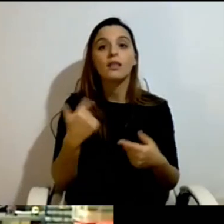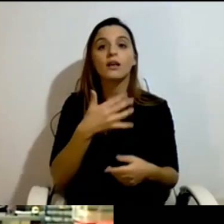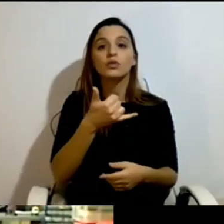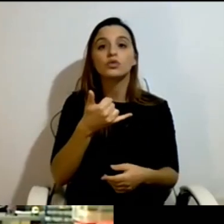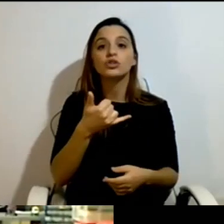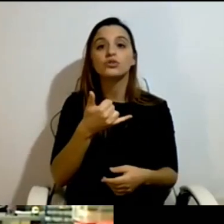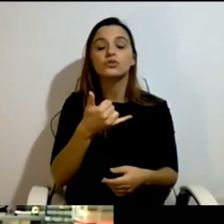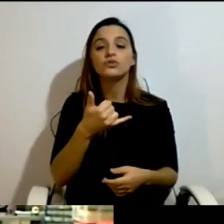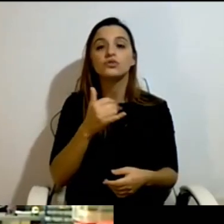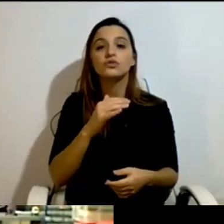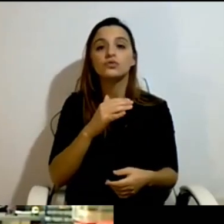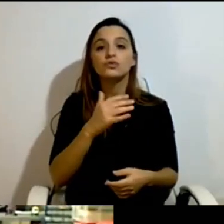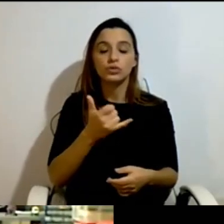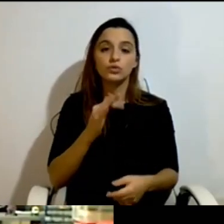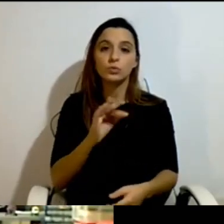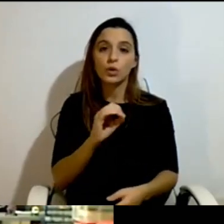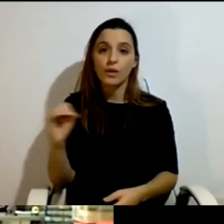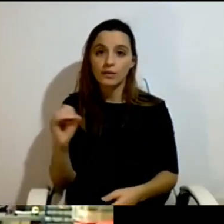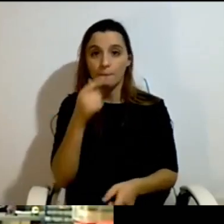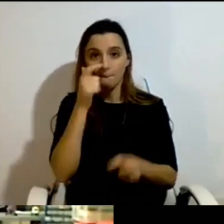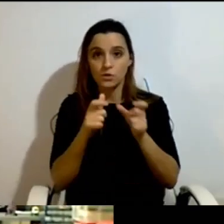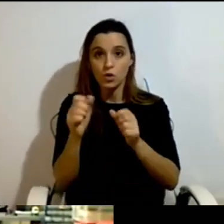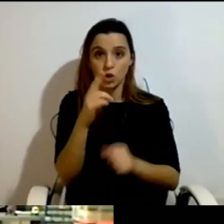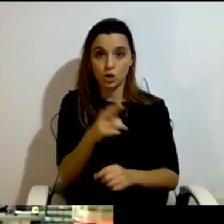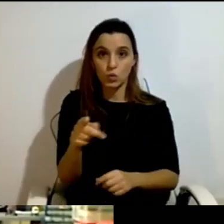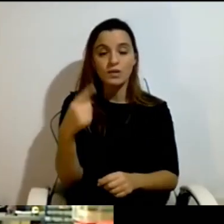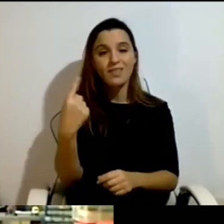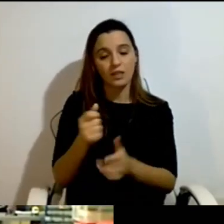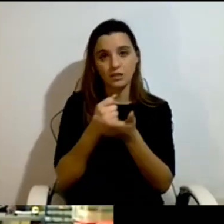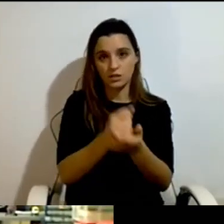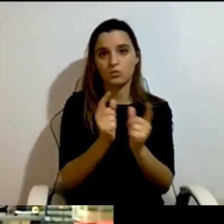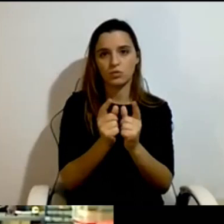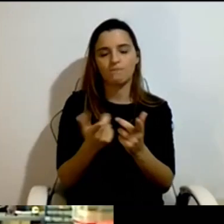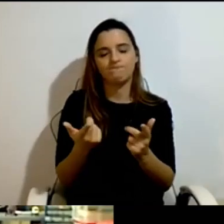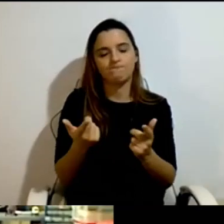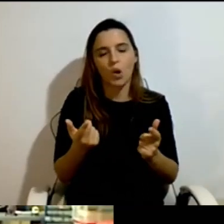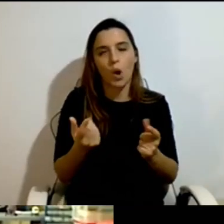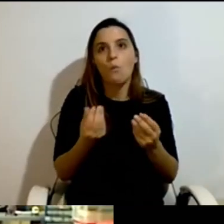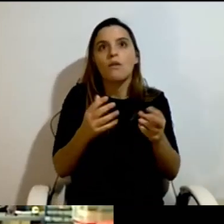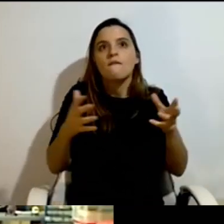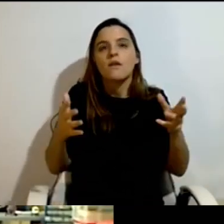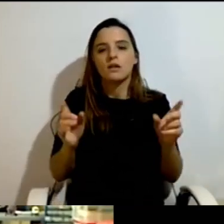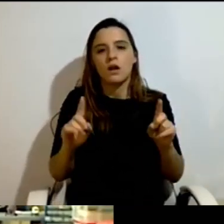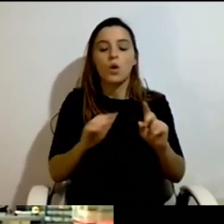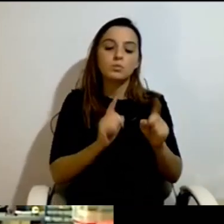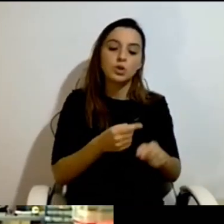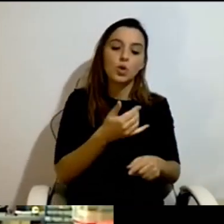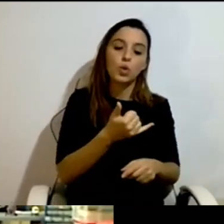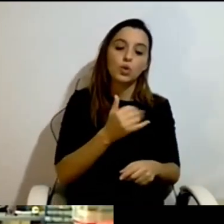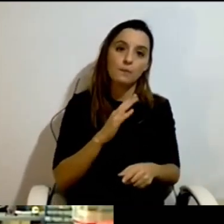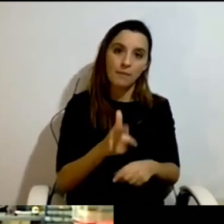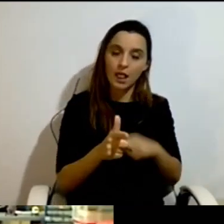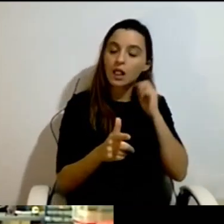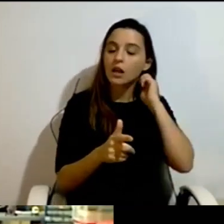That's not very few, not very much. It started with about 2,000 people who waited for a long time for that thing and